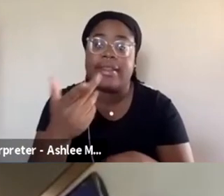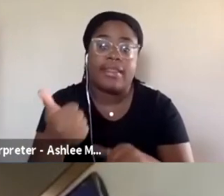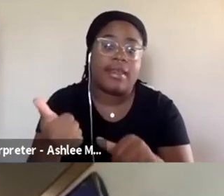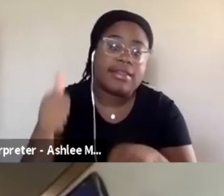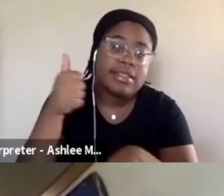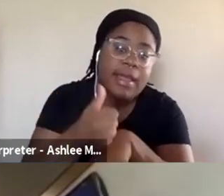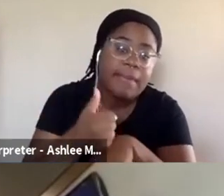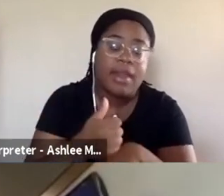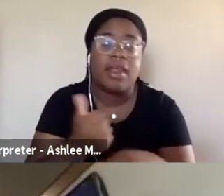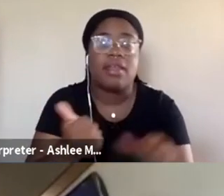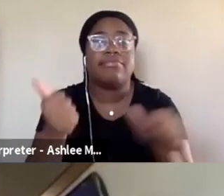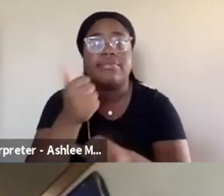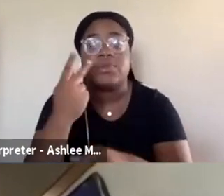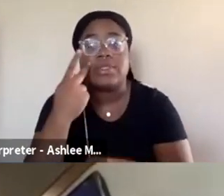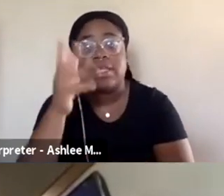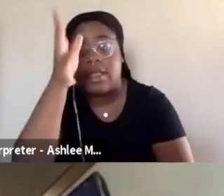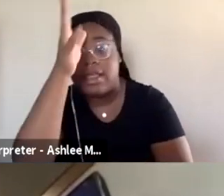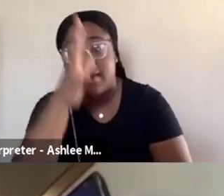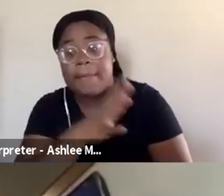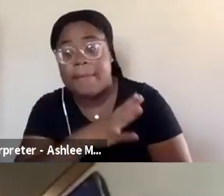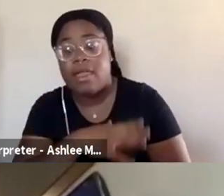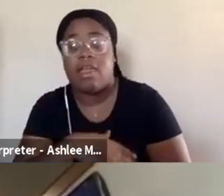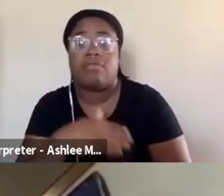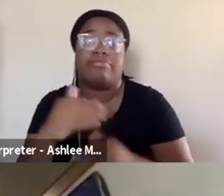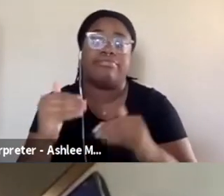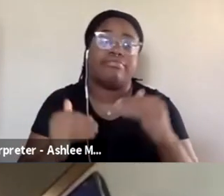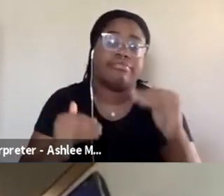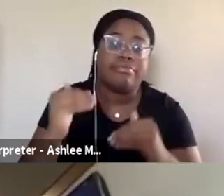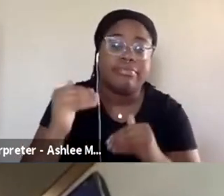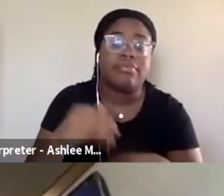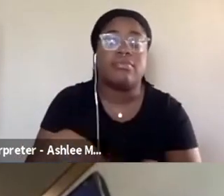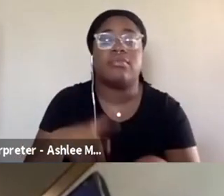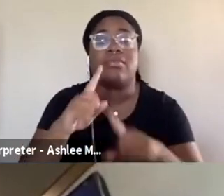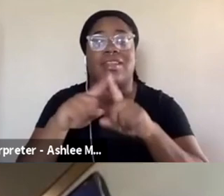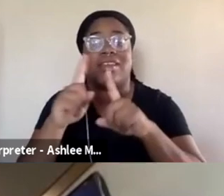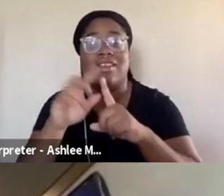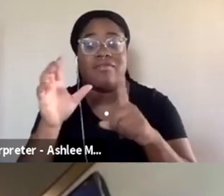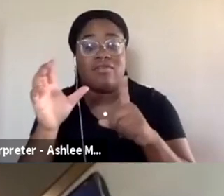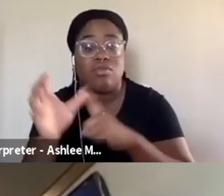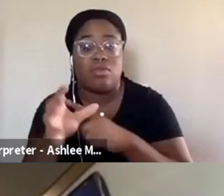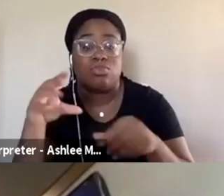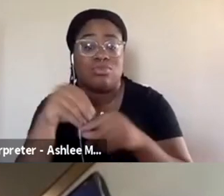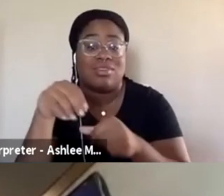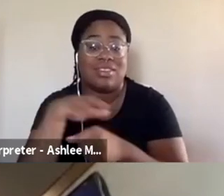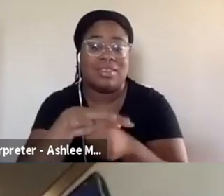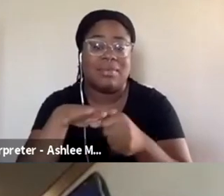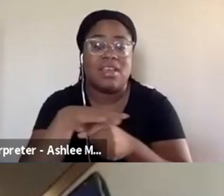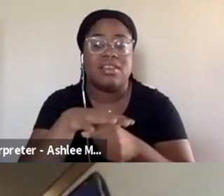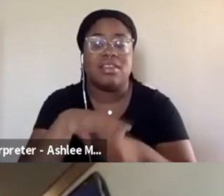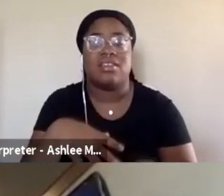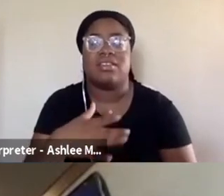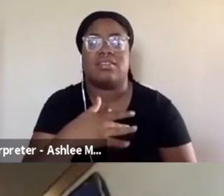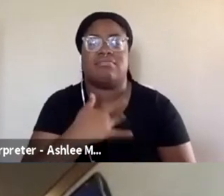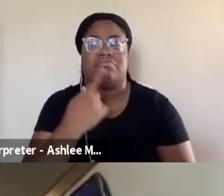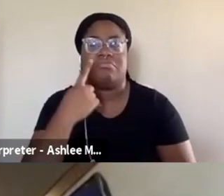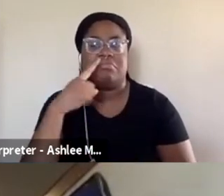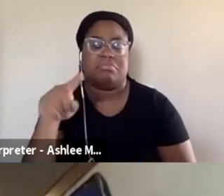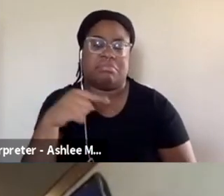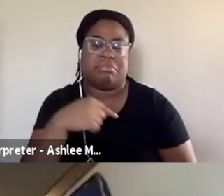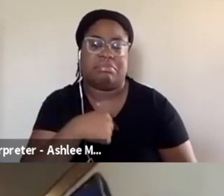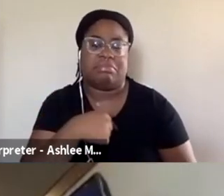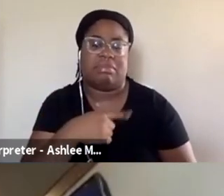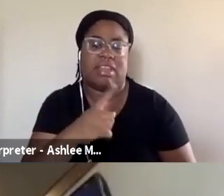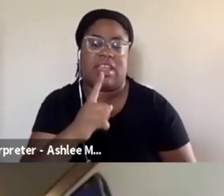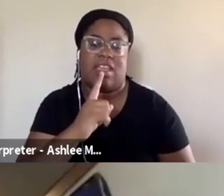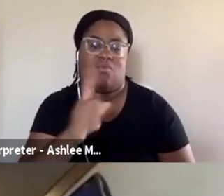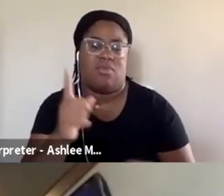see the maltreatment of like, you know, minoritized and marginalized, you know, populations in those spaces. And I guess, you know, like, like for me, you know, I'm, I guess I'm